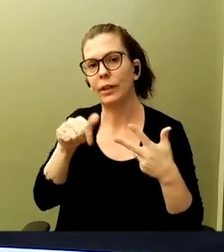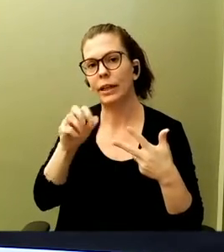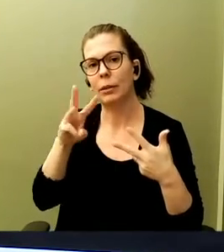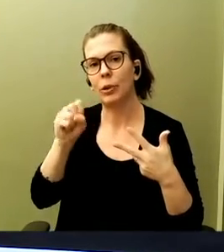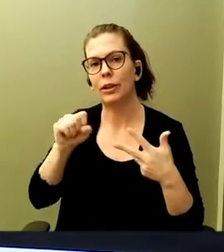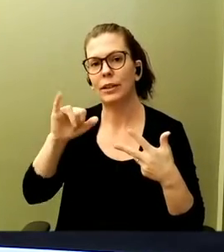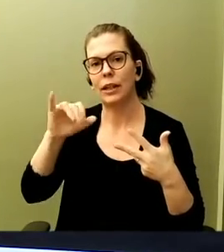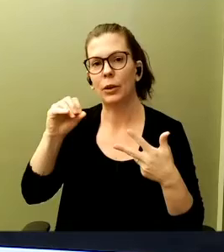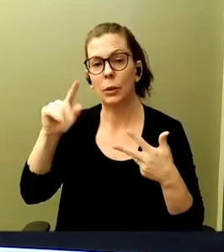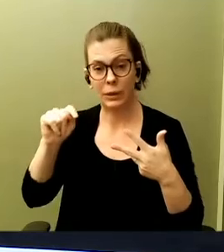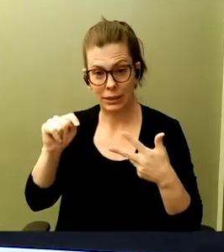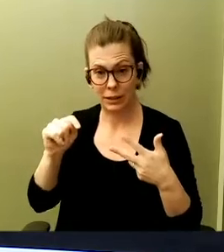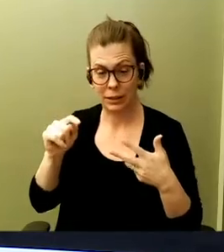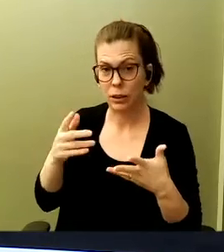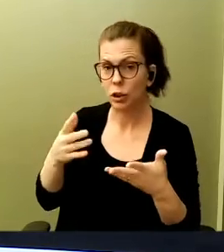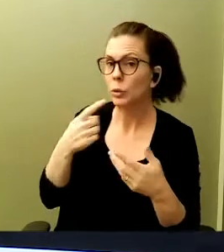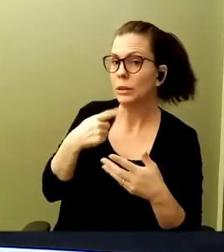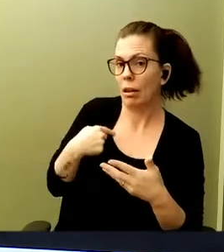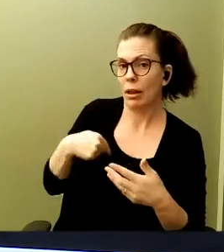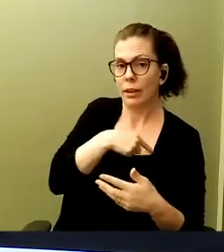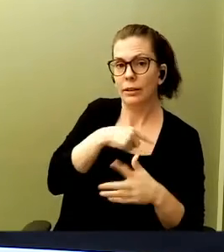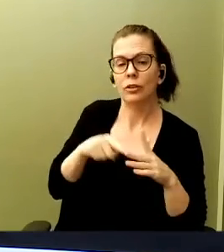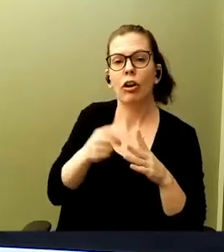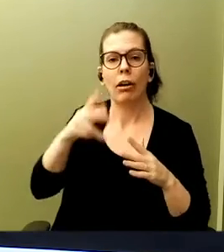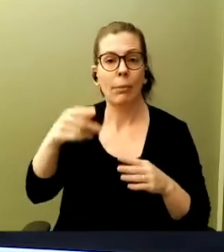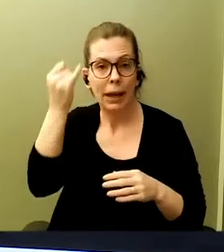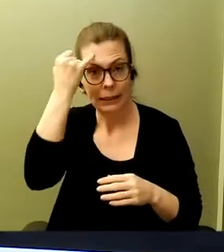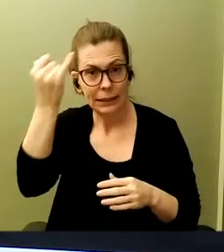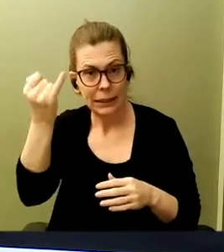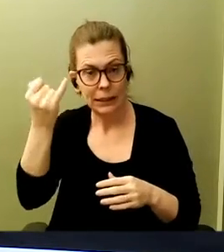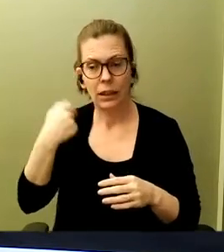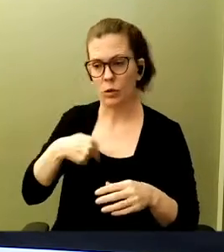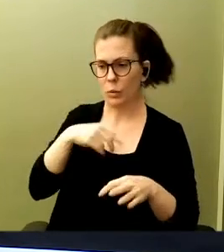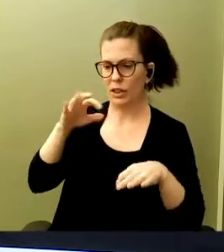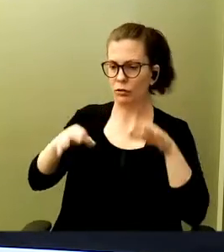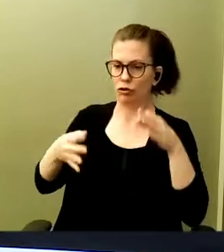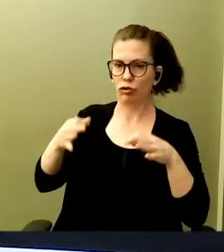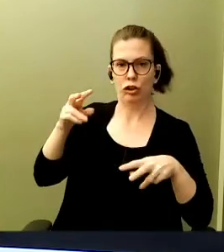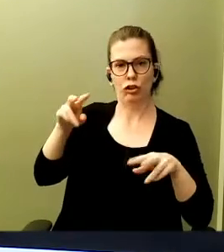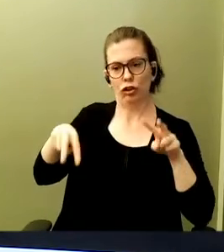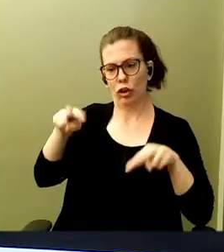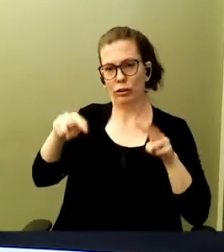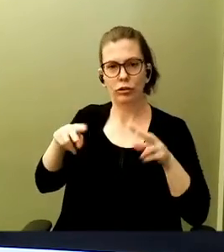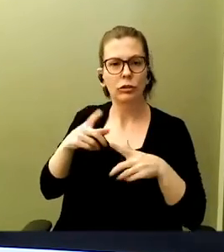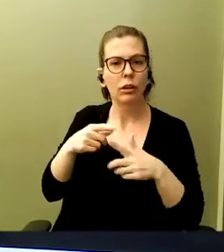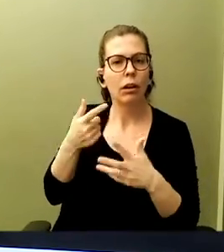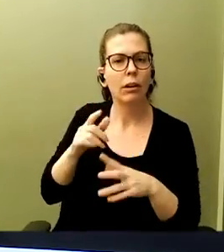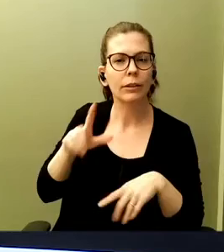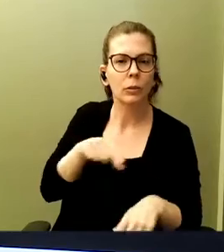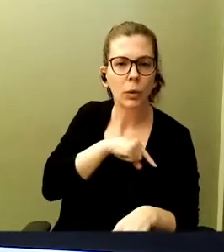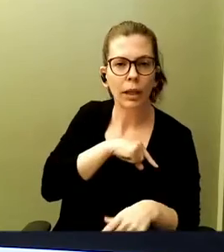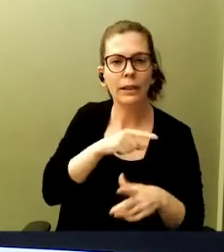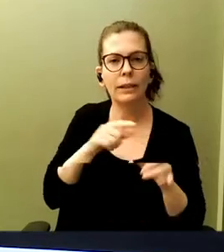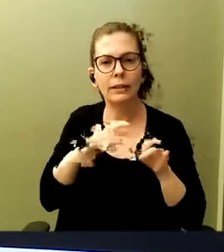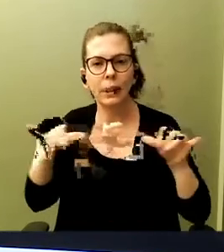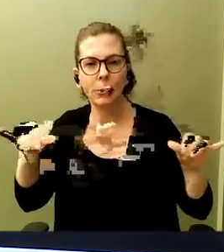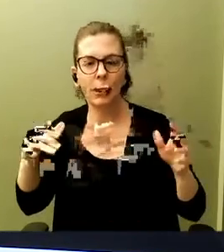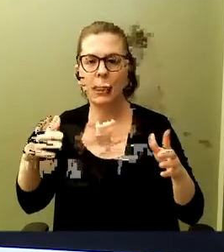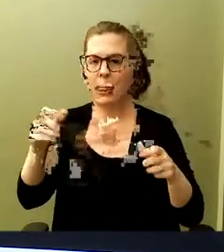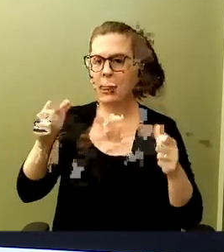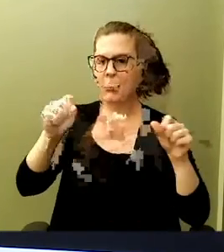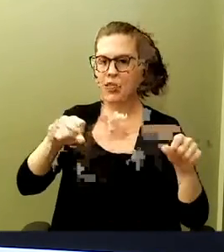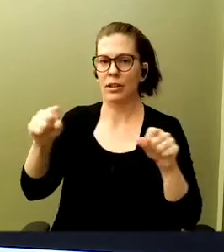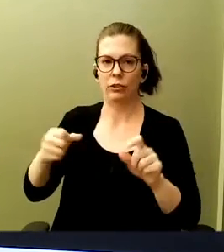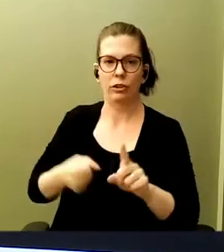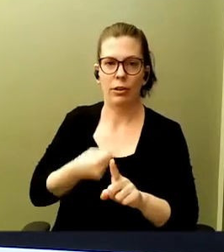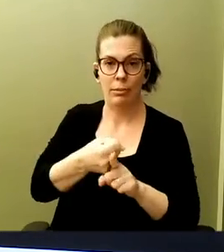startup idea and we'll judge it based on quality, scalability, and potential impact. So this is your chance to win a GPU